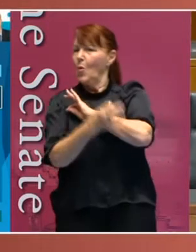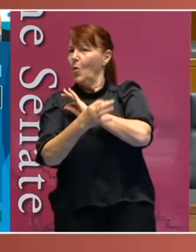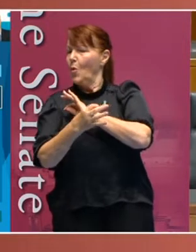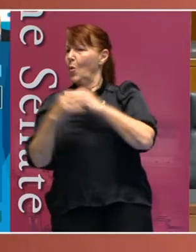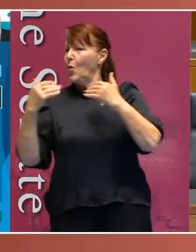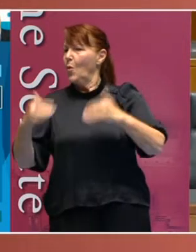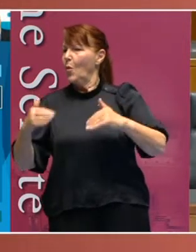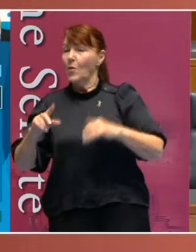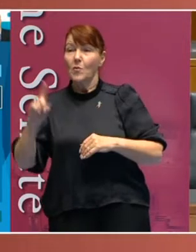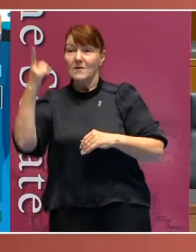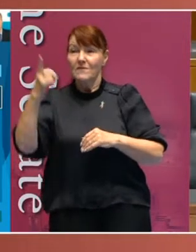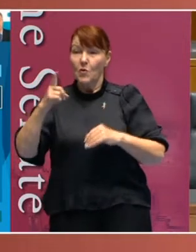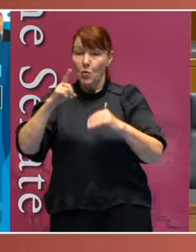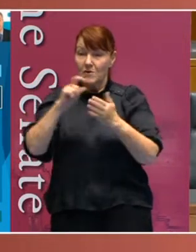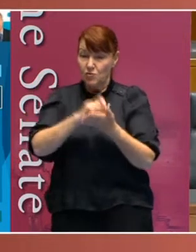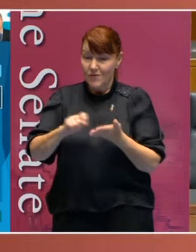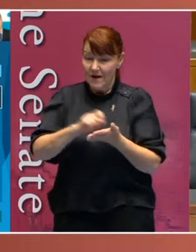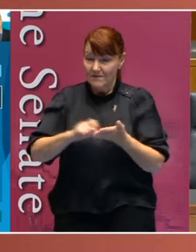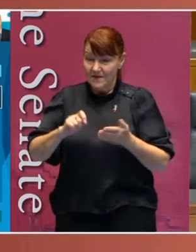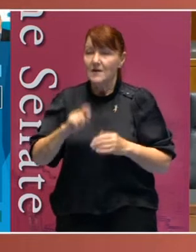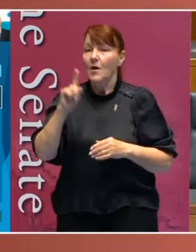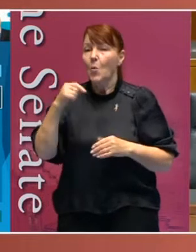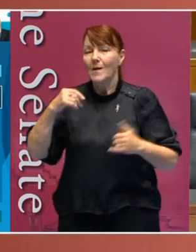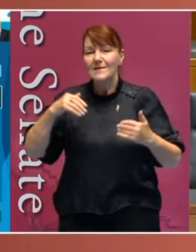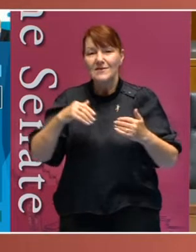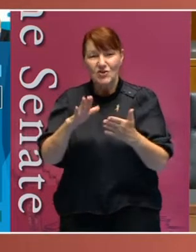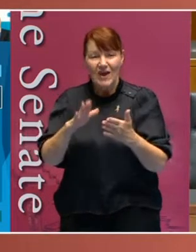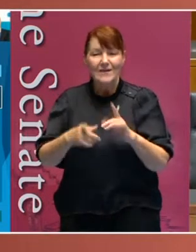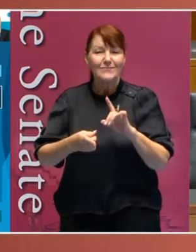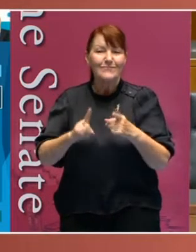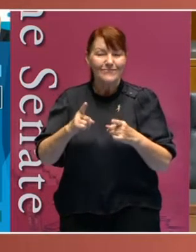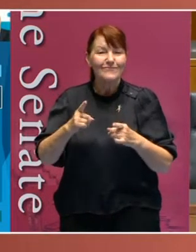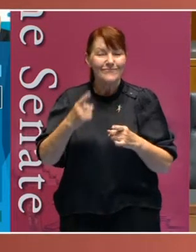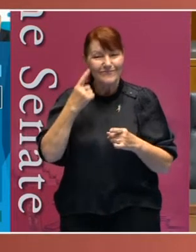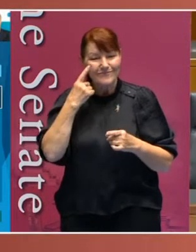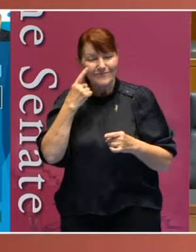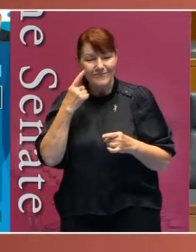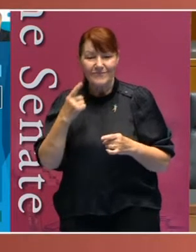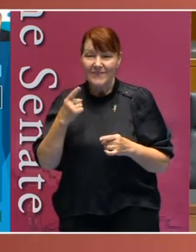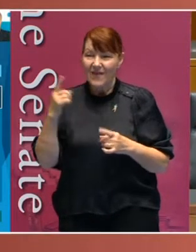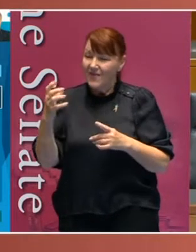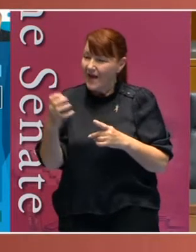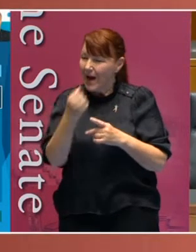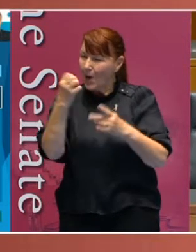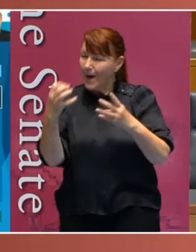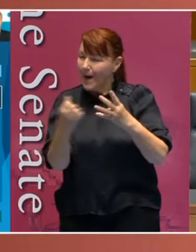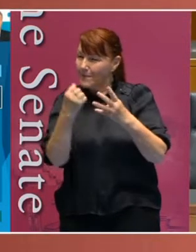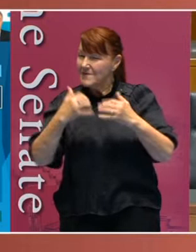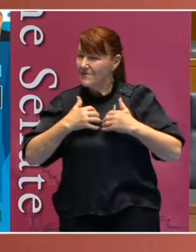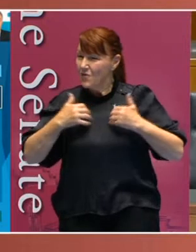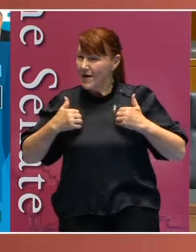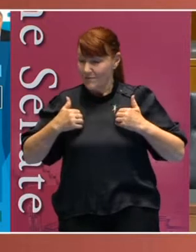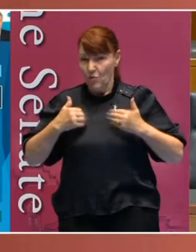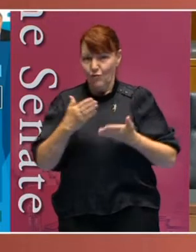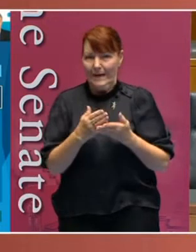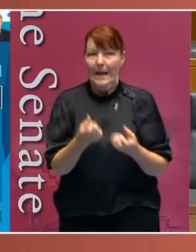was drafted, one of the challenges that soon became apparent was the outcomes framework or the lack of